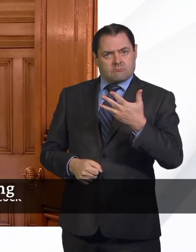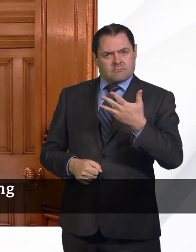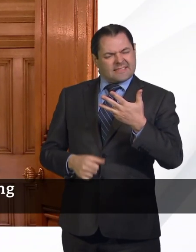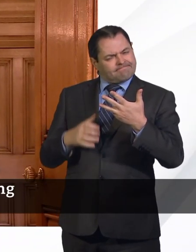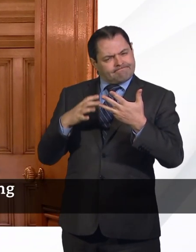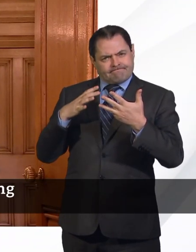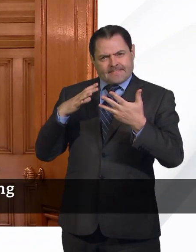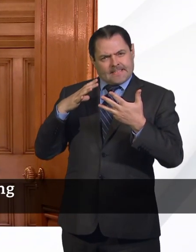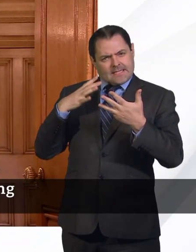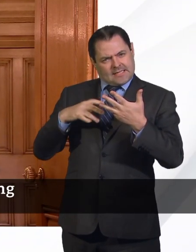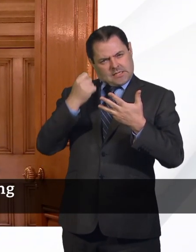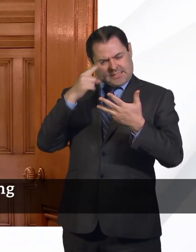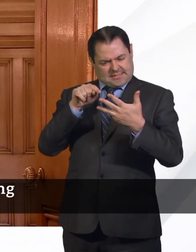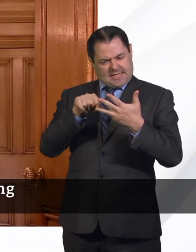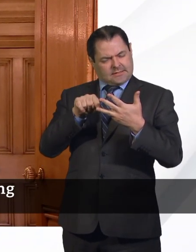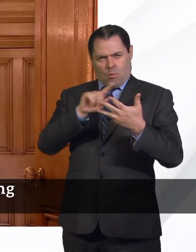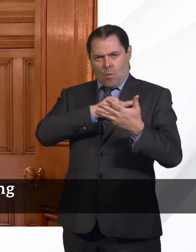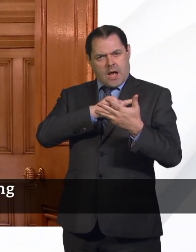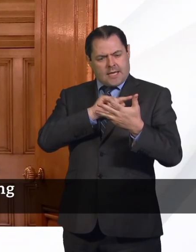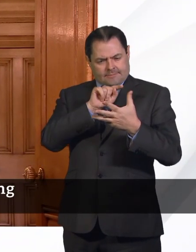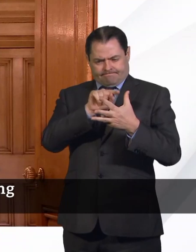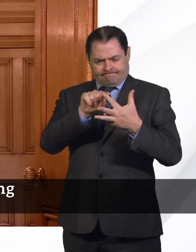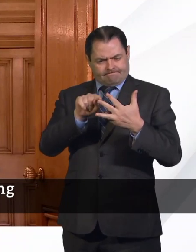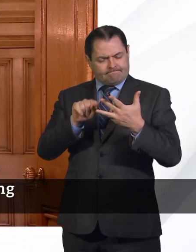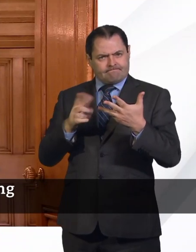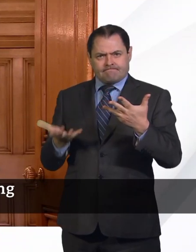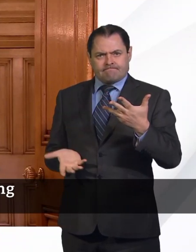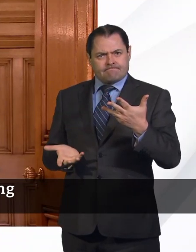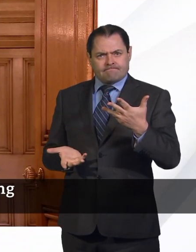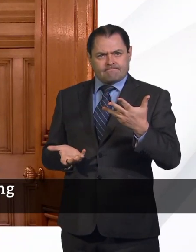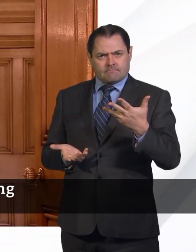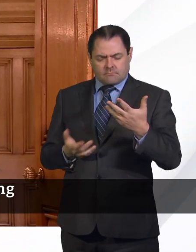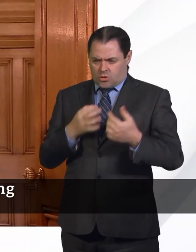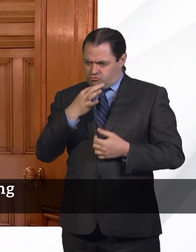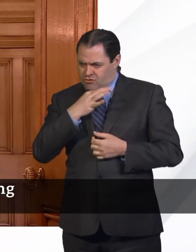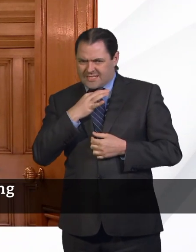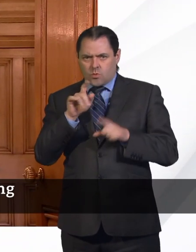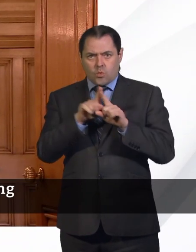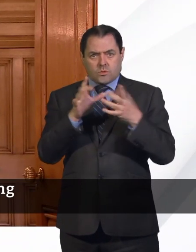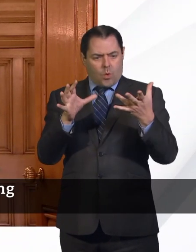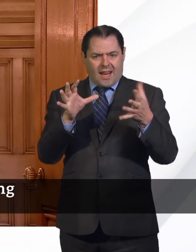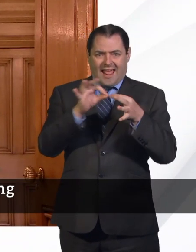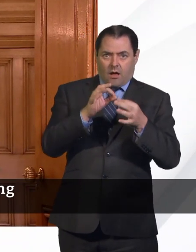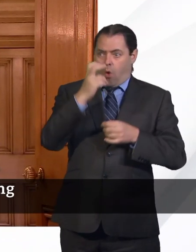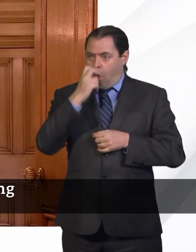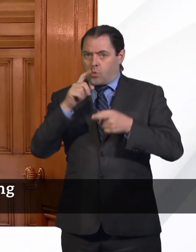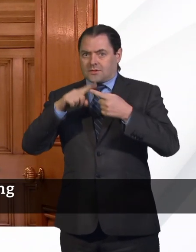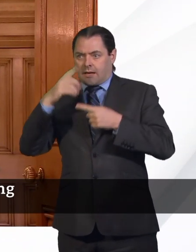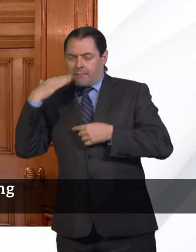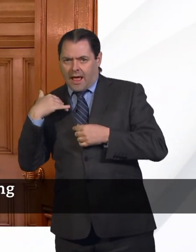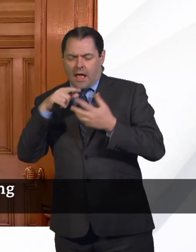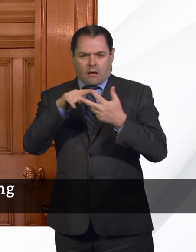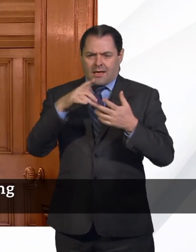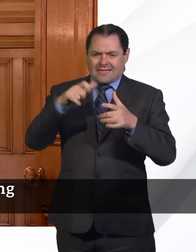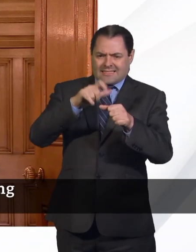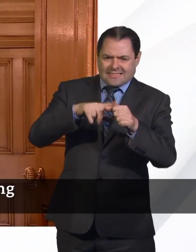work to do to understand what's driving these disparities and how the different risk factors interact. And we are absolutely determined